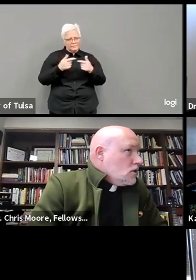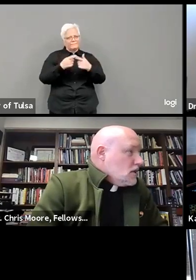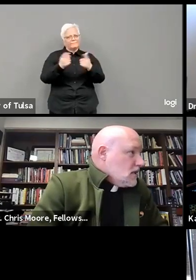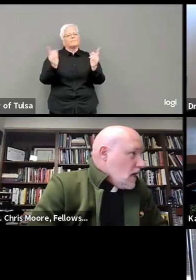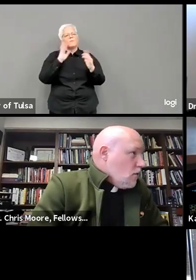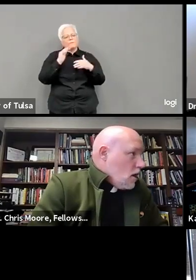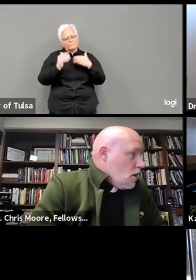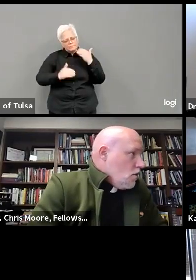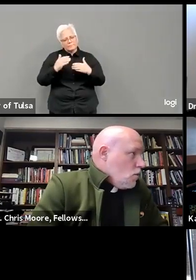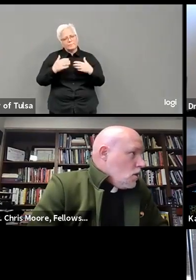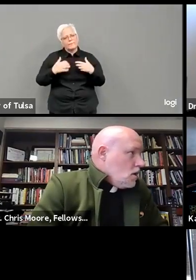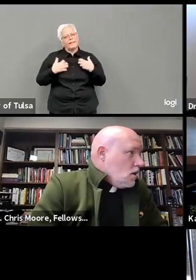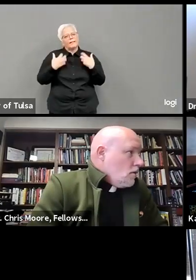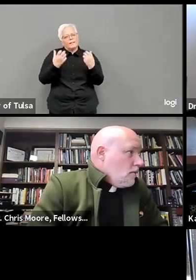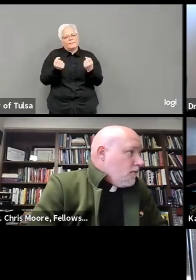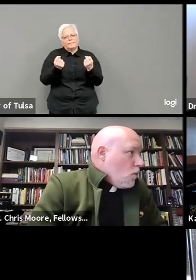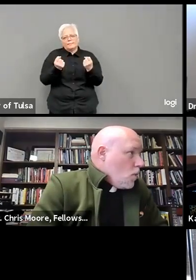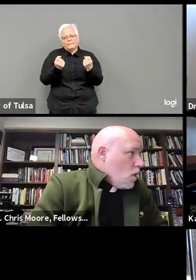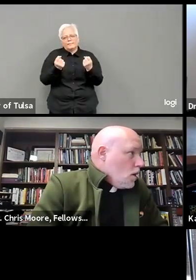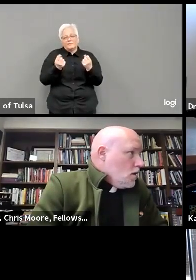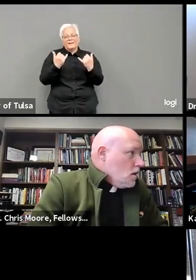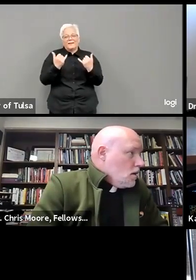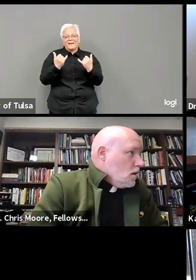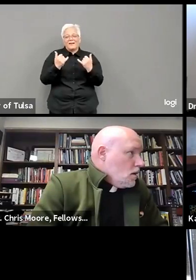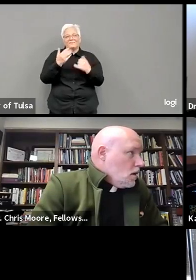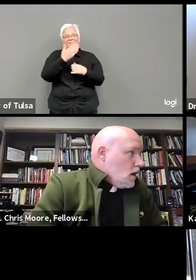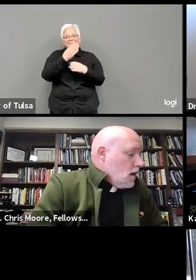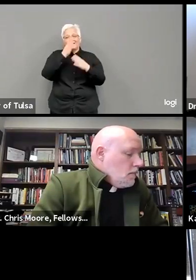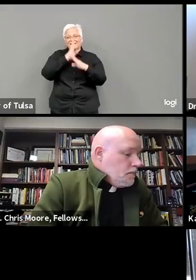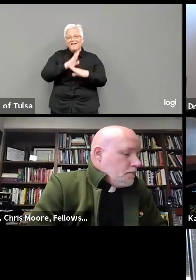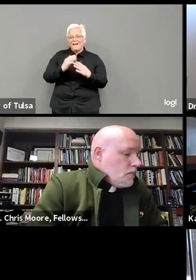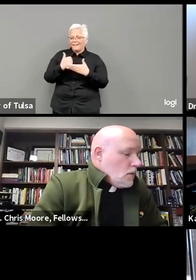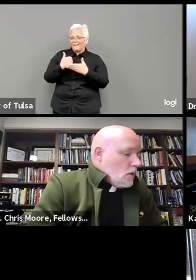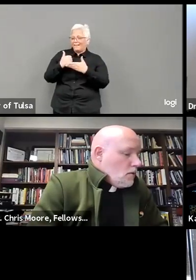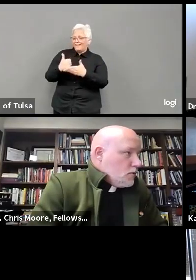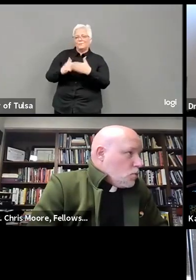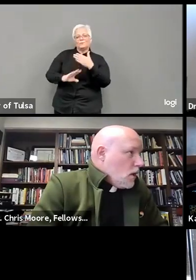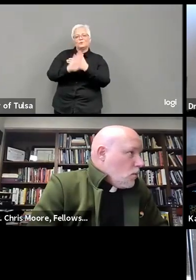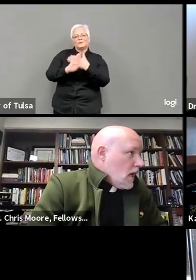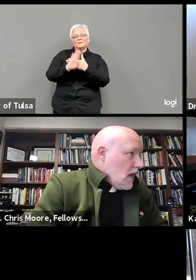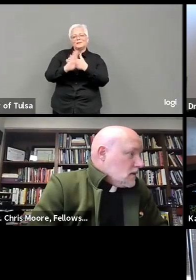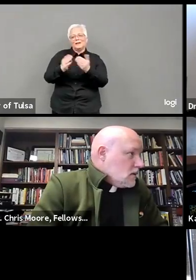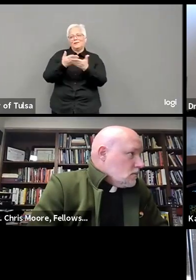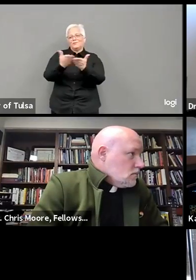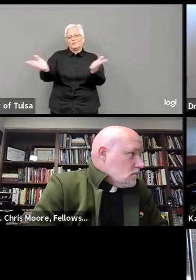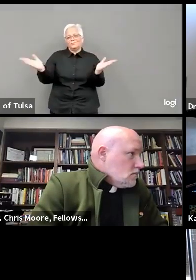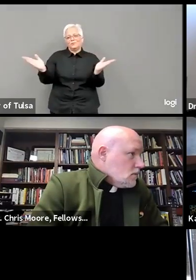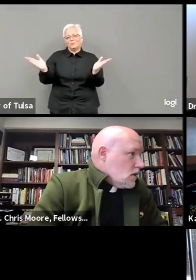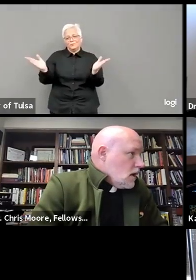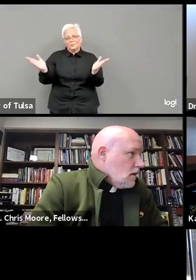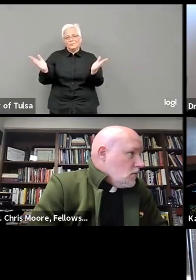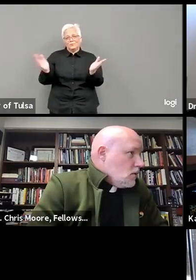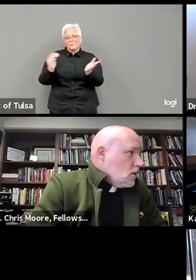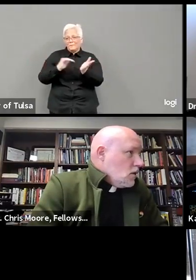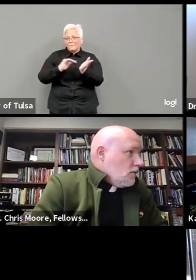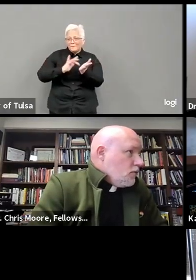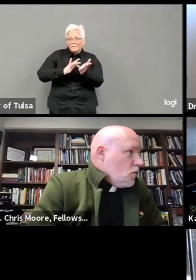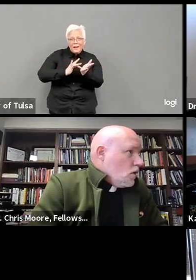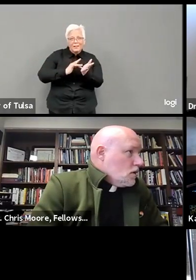Almighty God, protect and watch over all of our medical and supporting frontline heroes